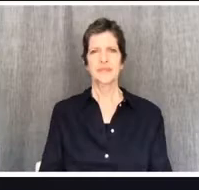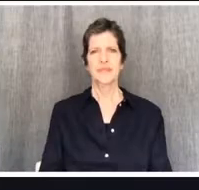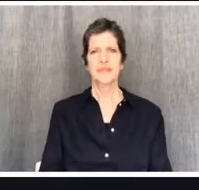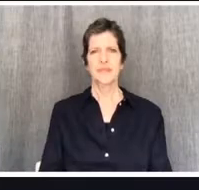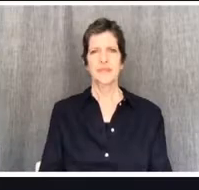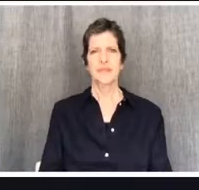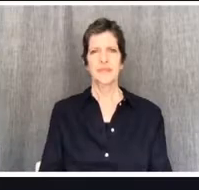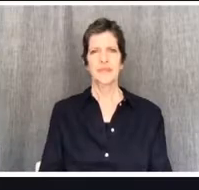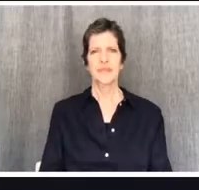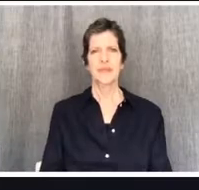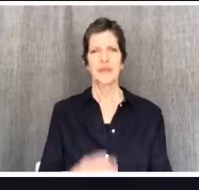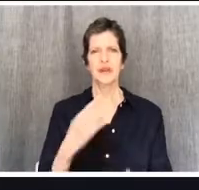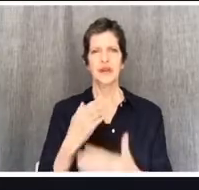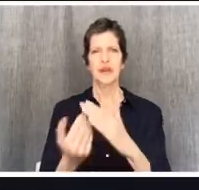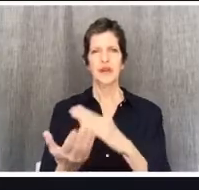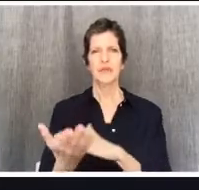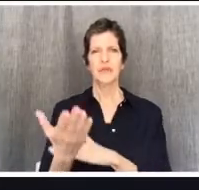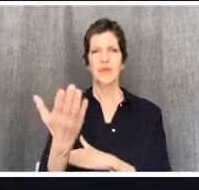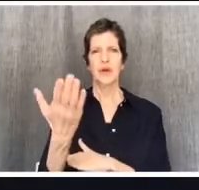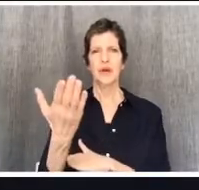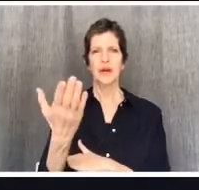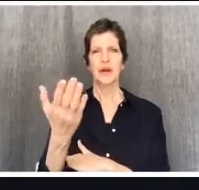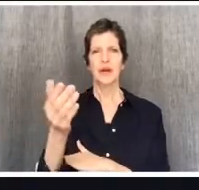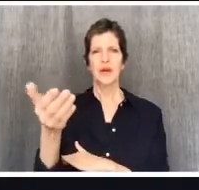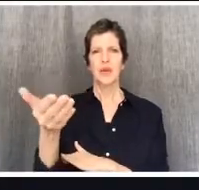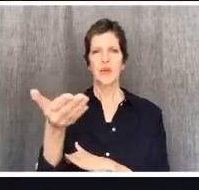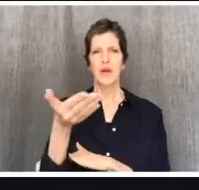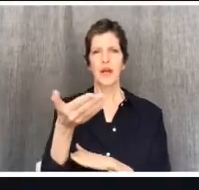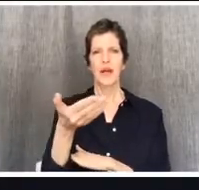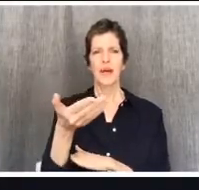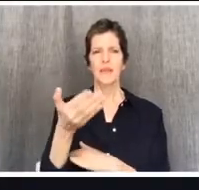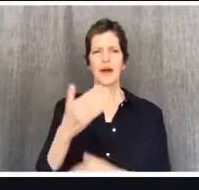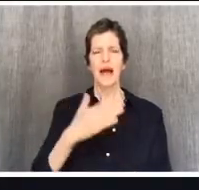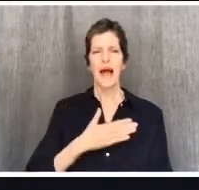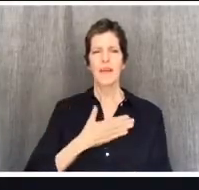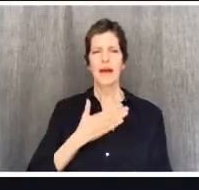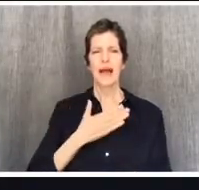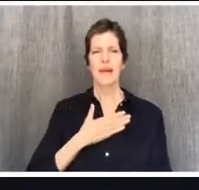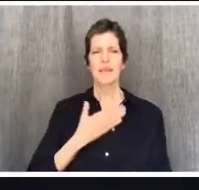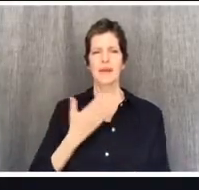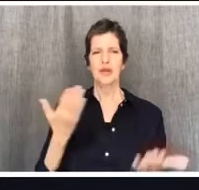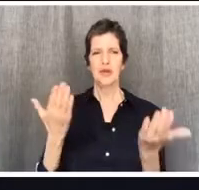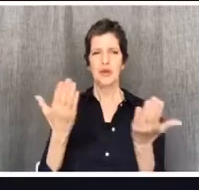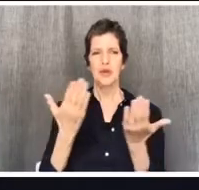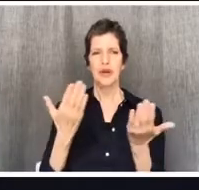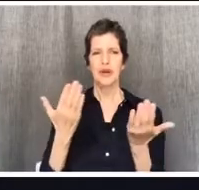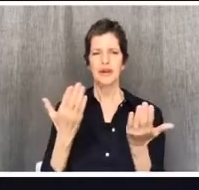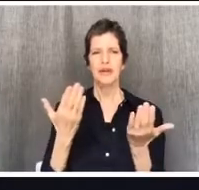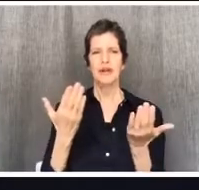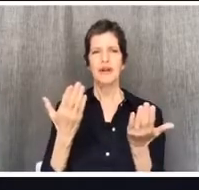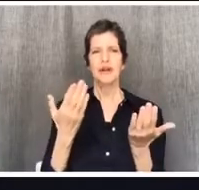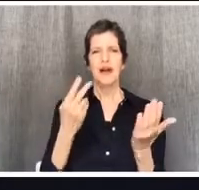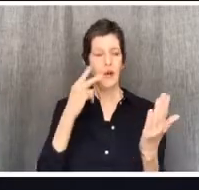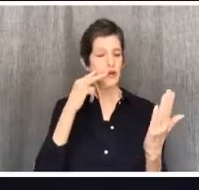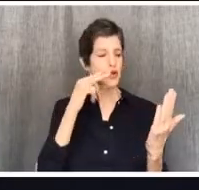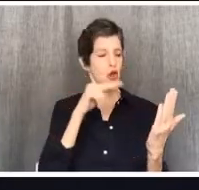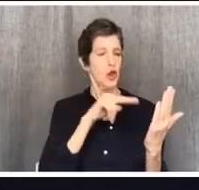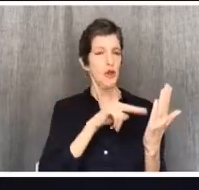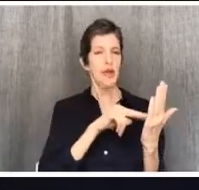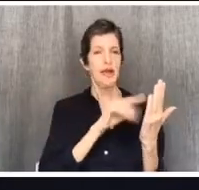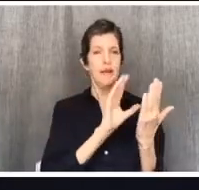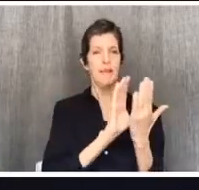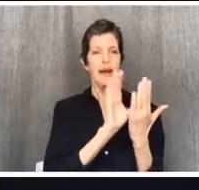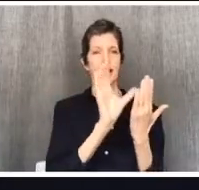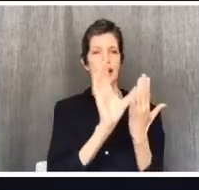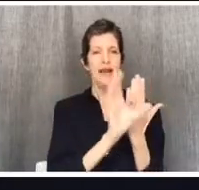Good morning. Welcome, people of hope. I'm glad to be back. It's been a while. I was looking at my calendar, and I realized the last time I